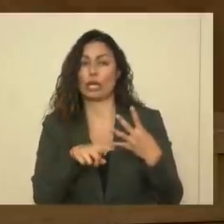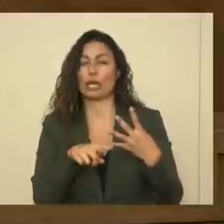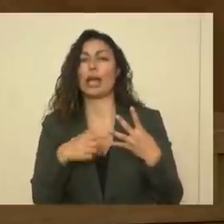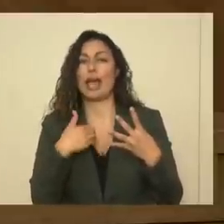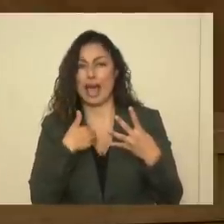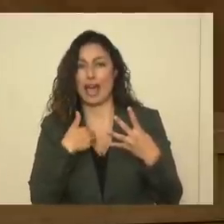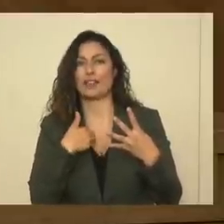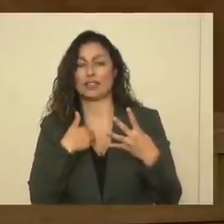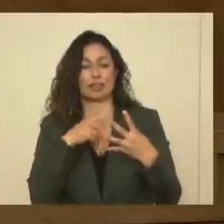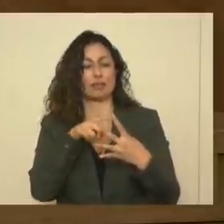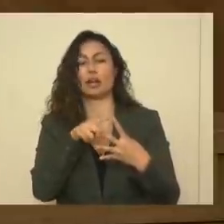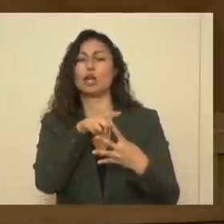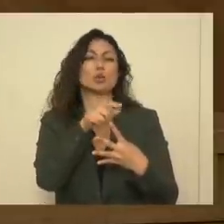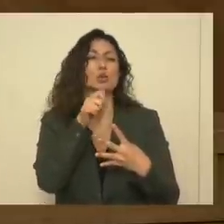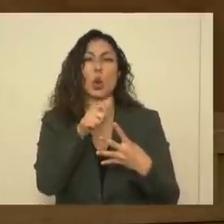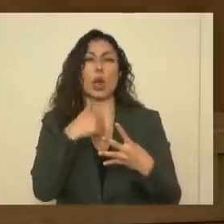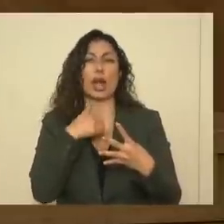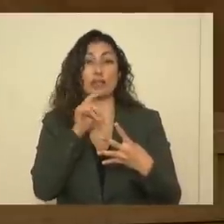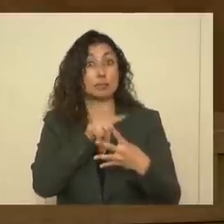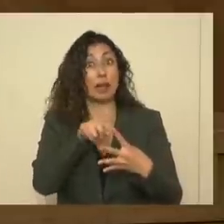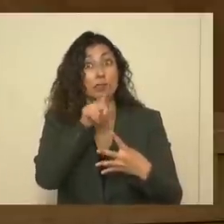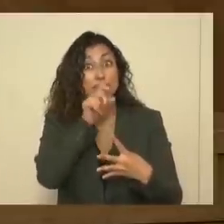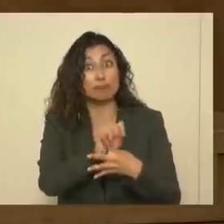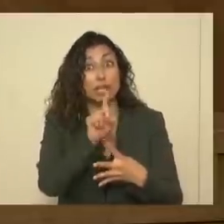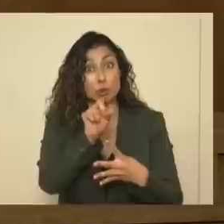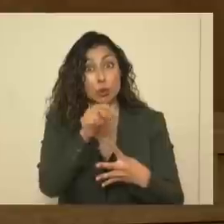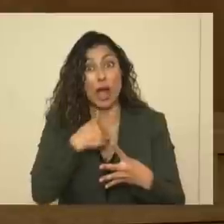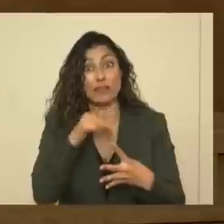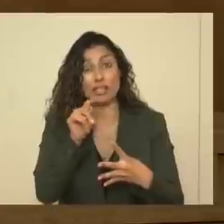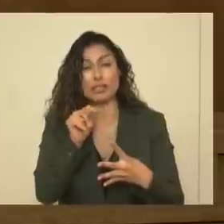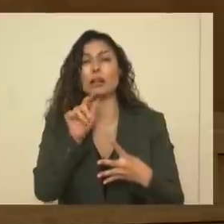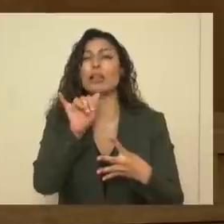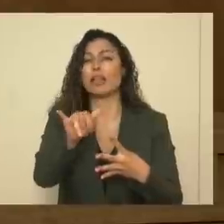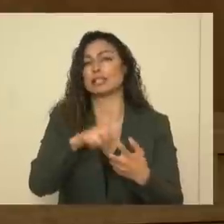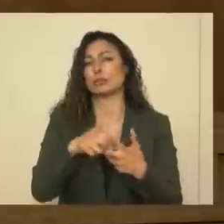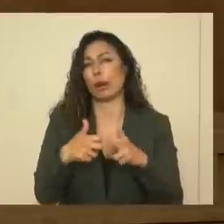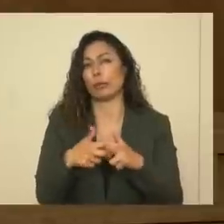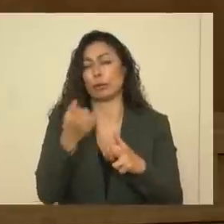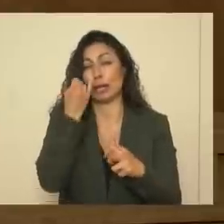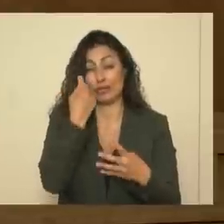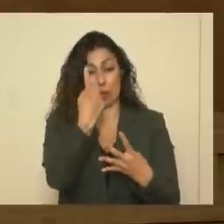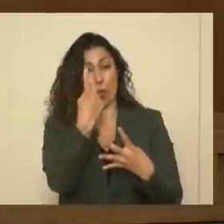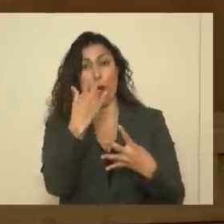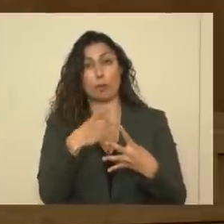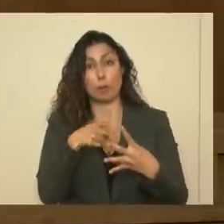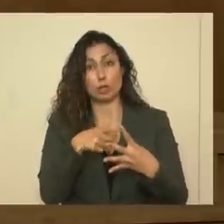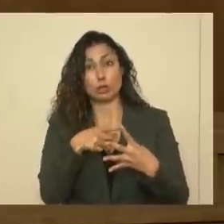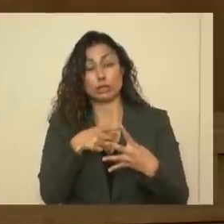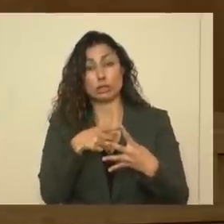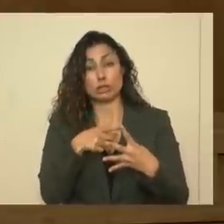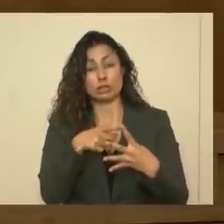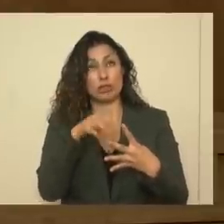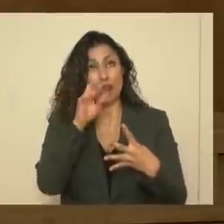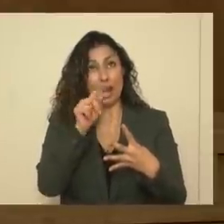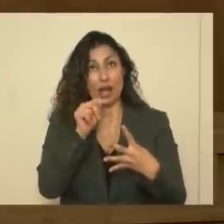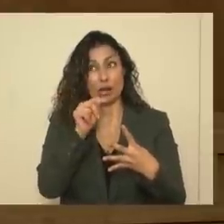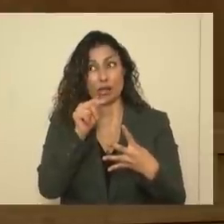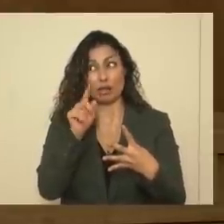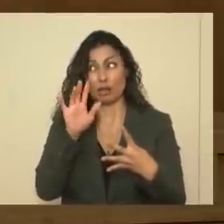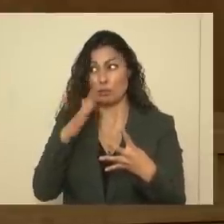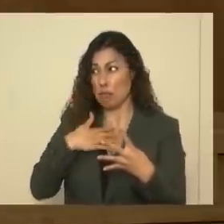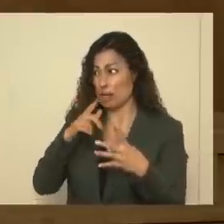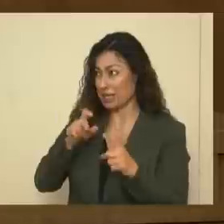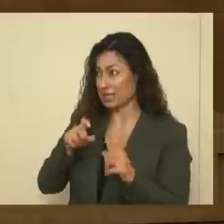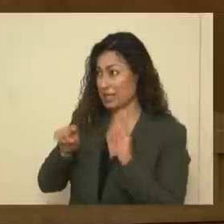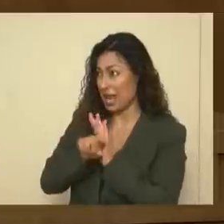COVID and one that they do not. And that's a big problem, because if that one person who finds out that their test is